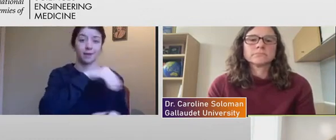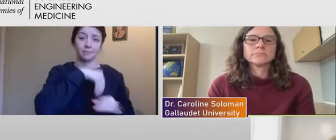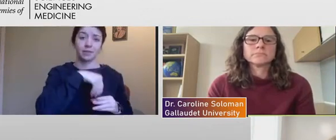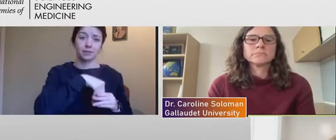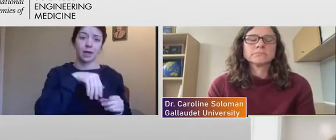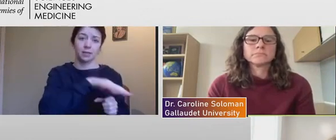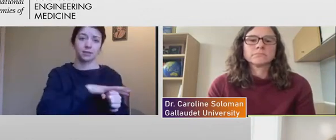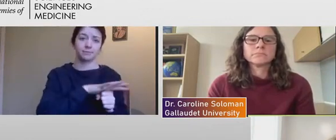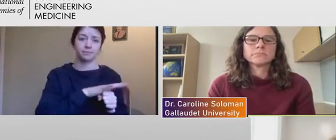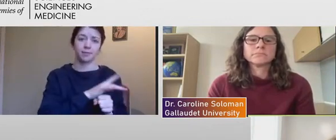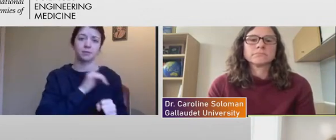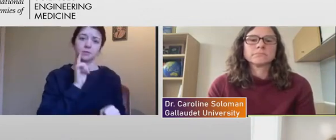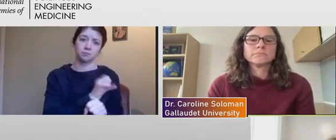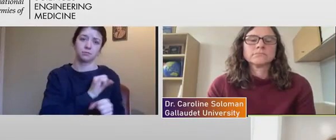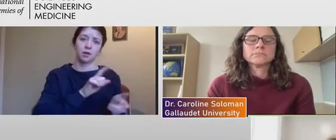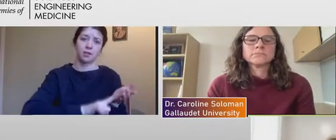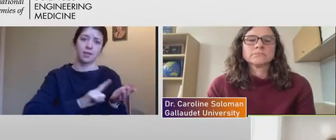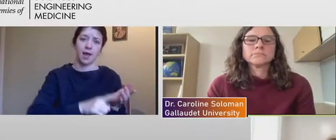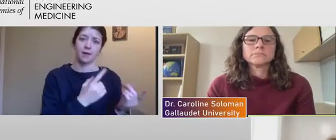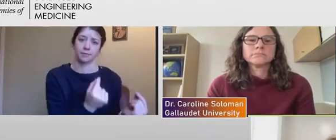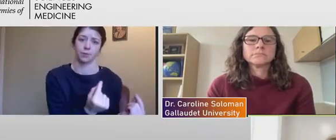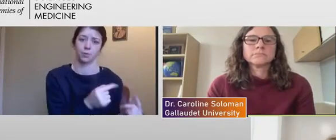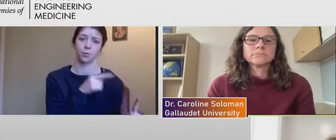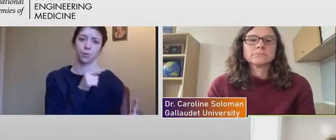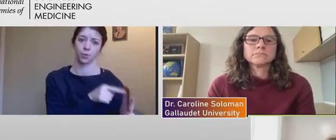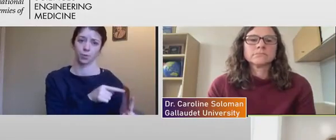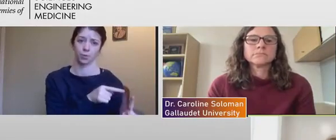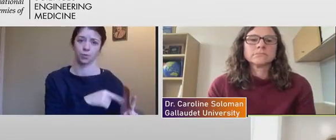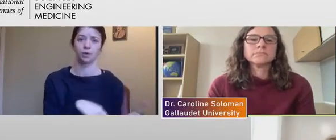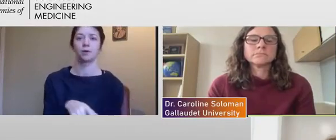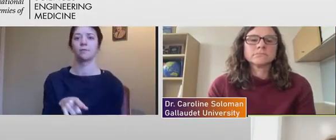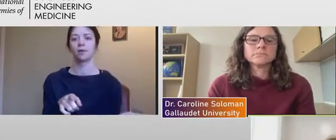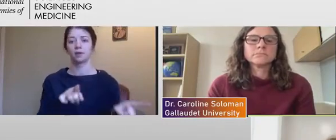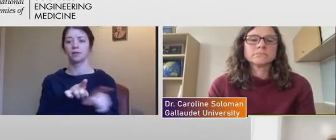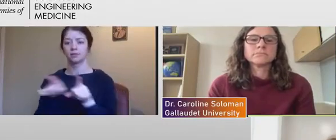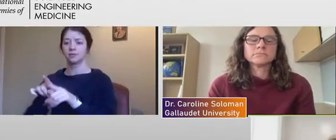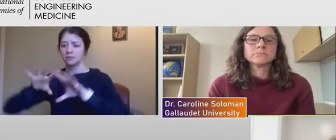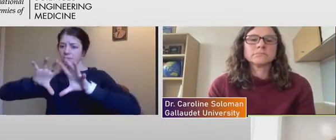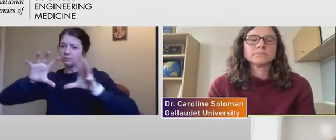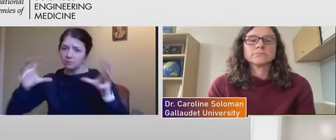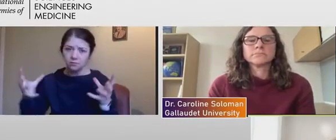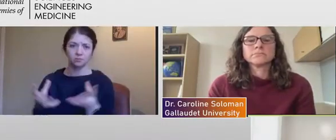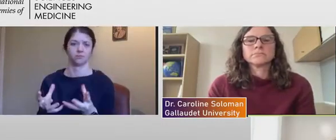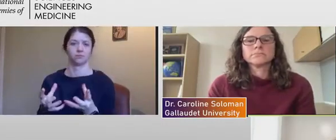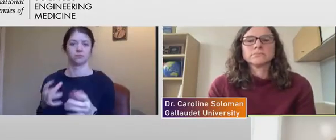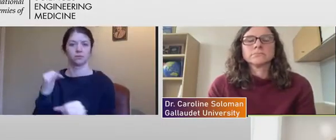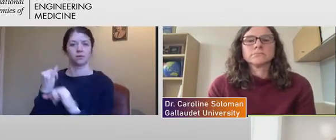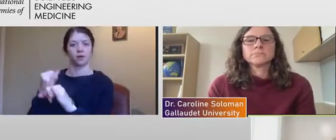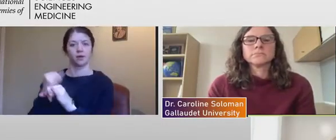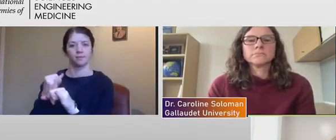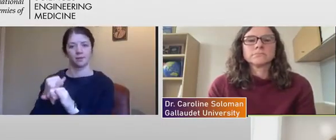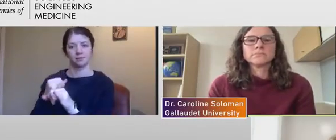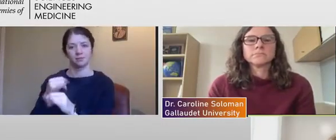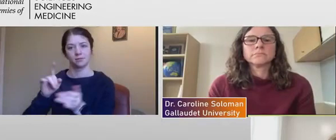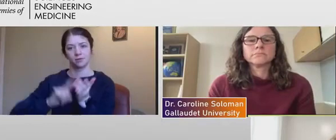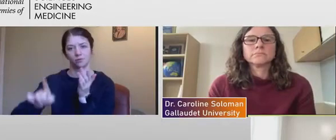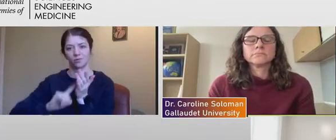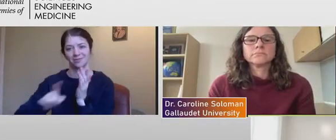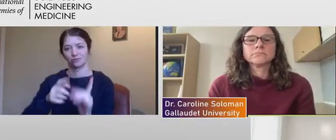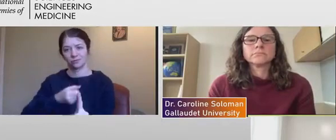research is being done, but really it's the whole dimension of a campus and research experience.